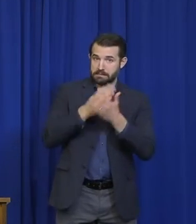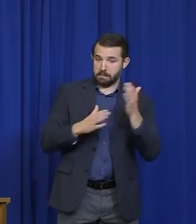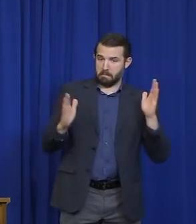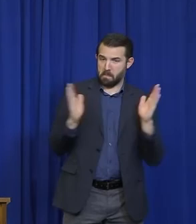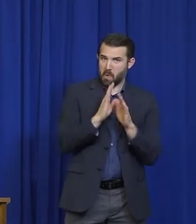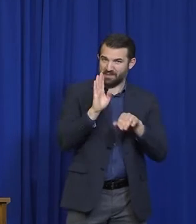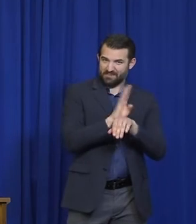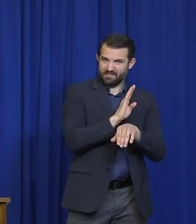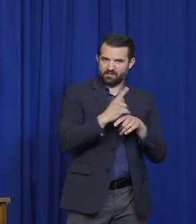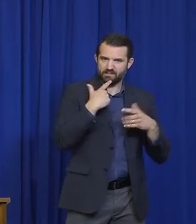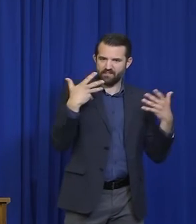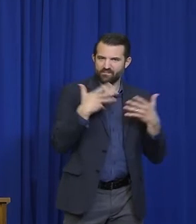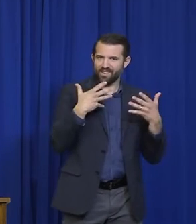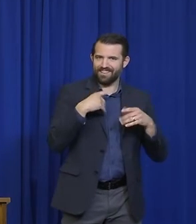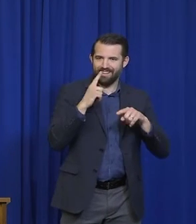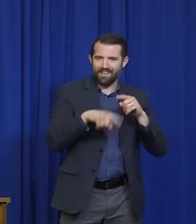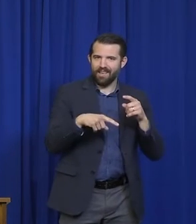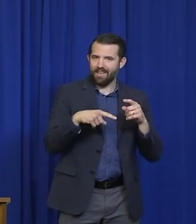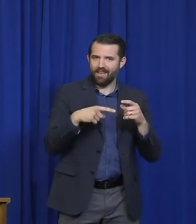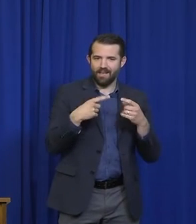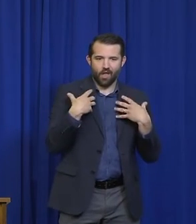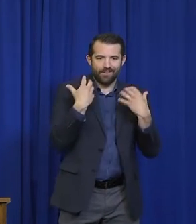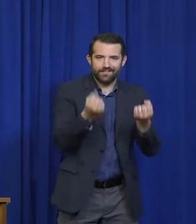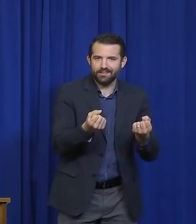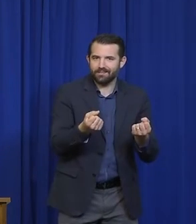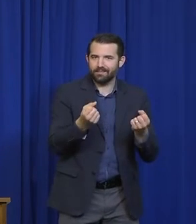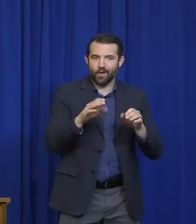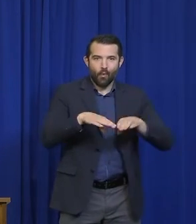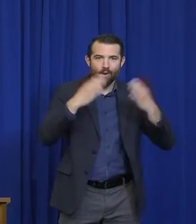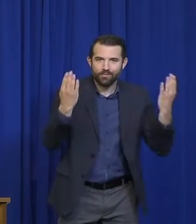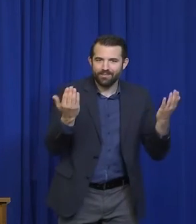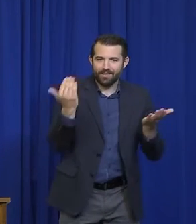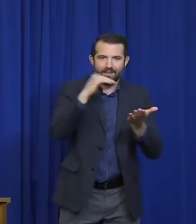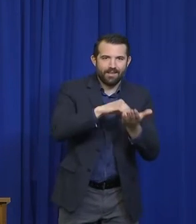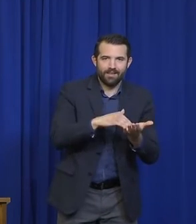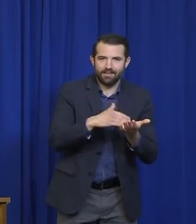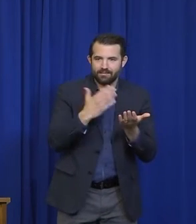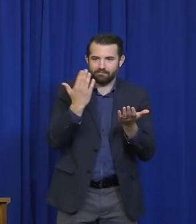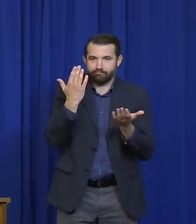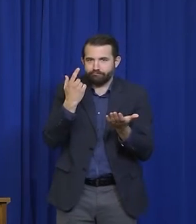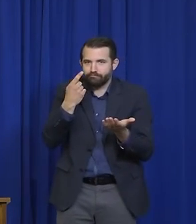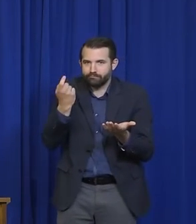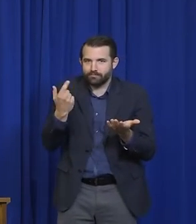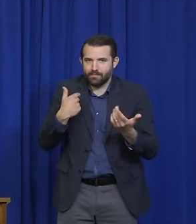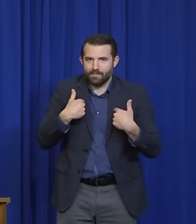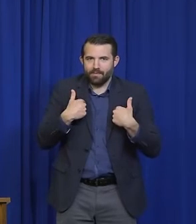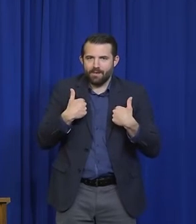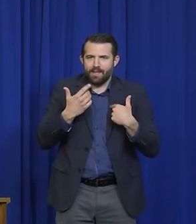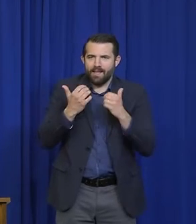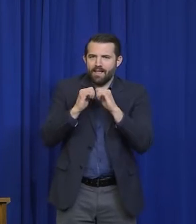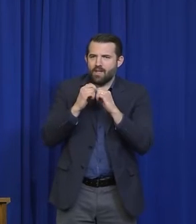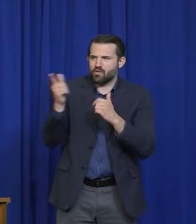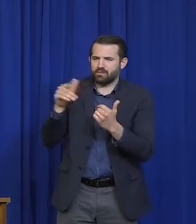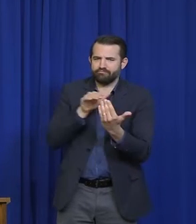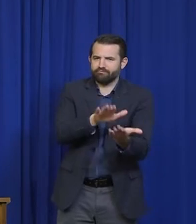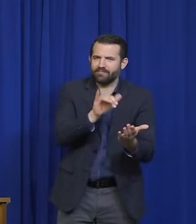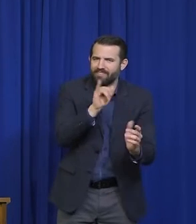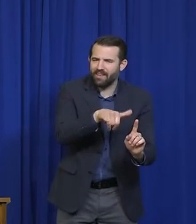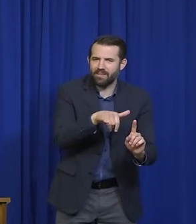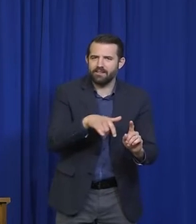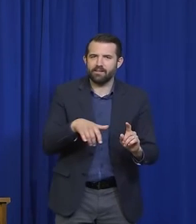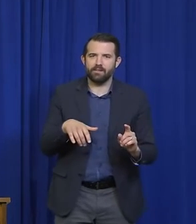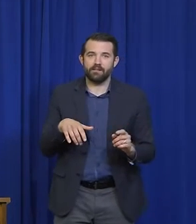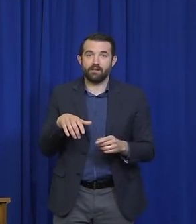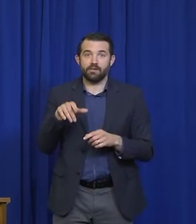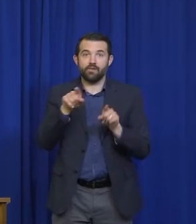weigh into your decision to start to reopen? And just quickly, for employers and employees who don't think it's safe to return to work,